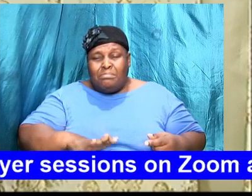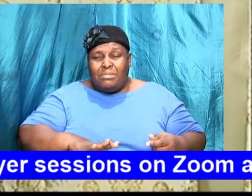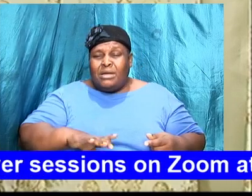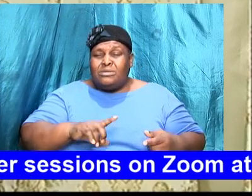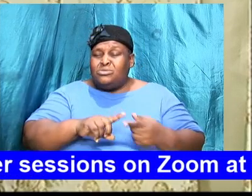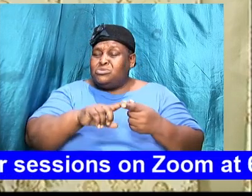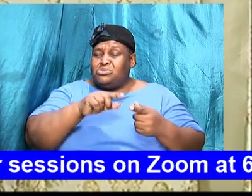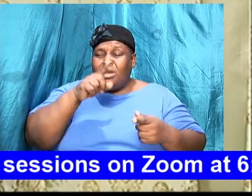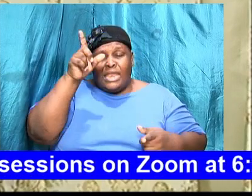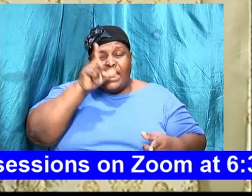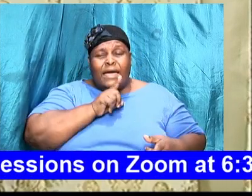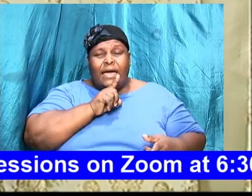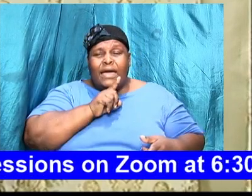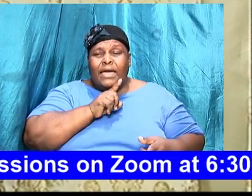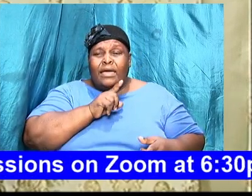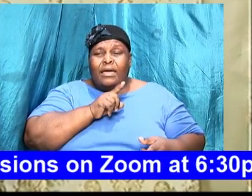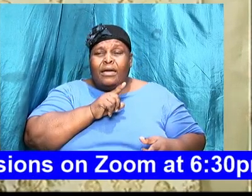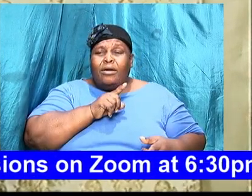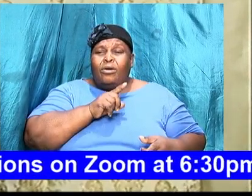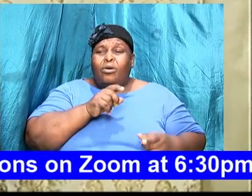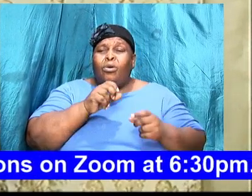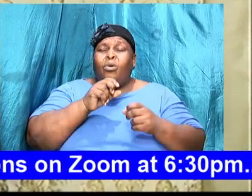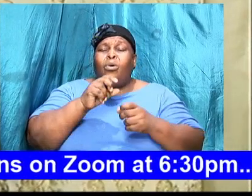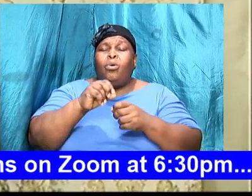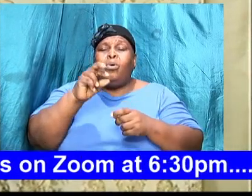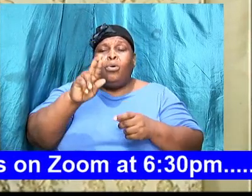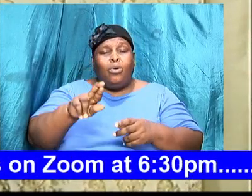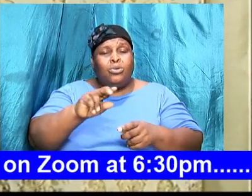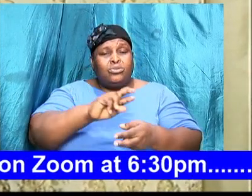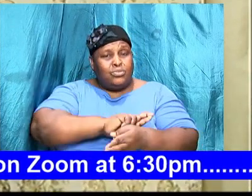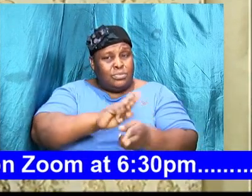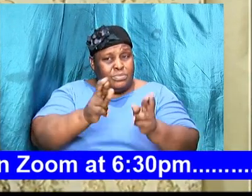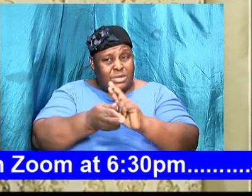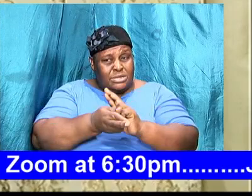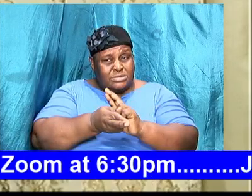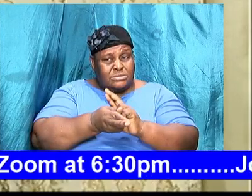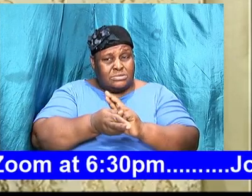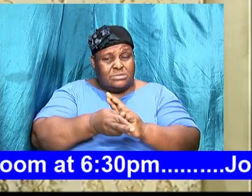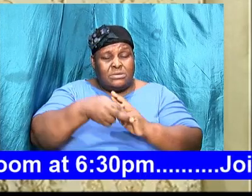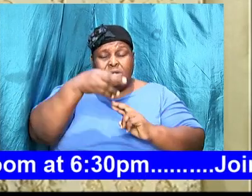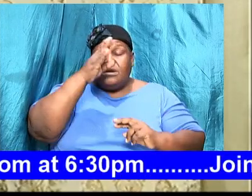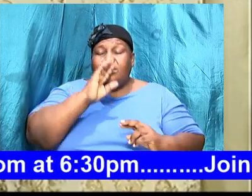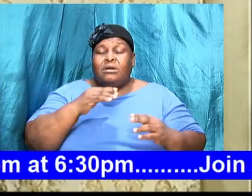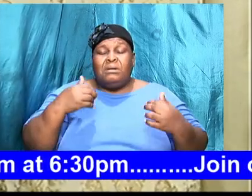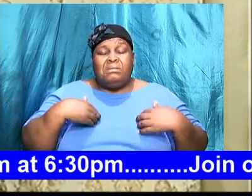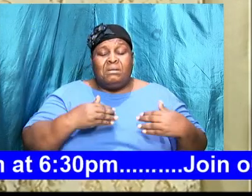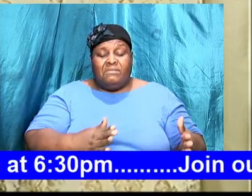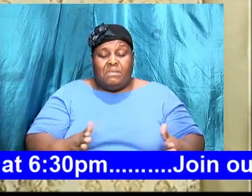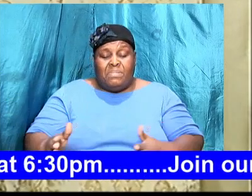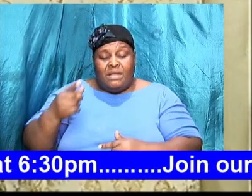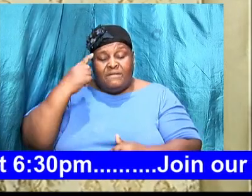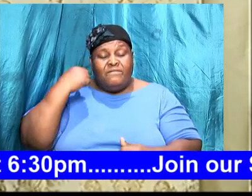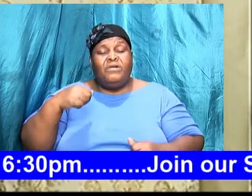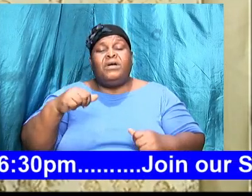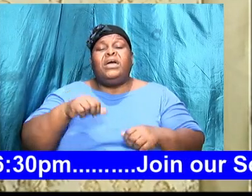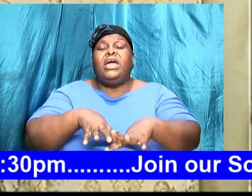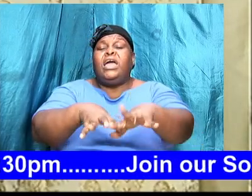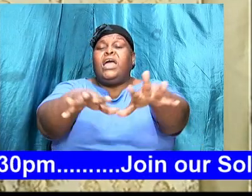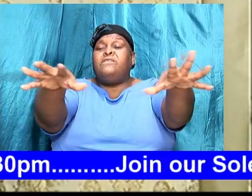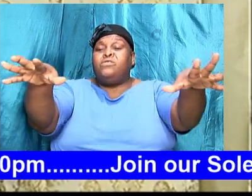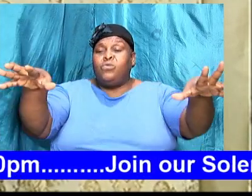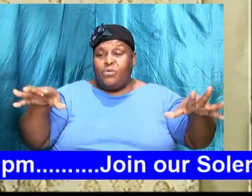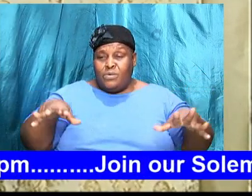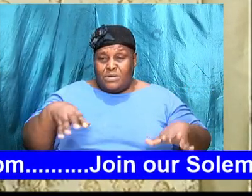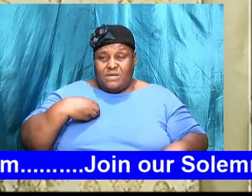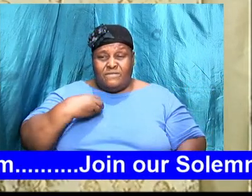And so God has a plan for each and every one of us. And at times, God will reveal this plan to us.